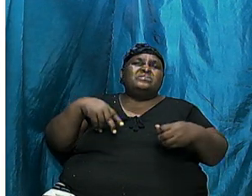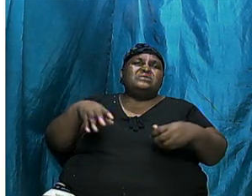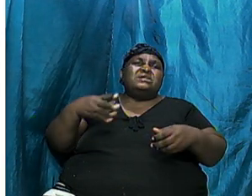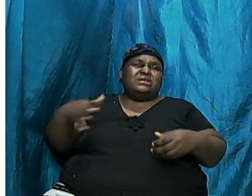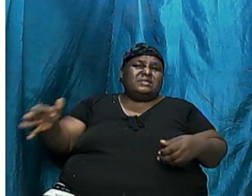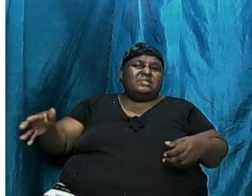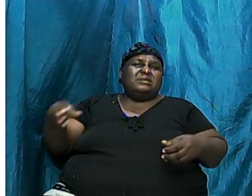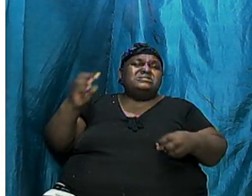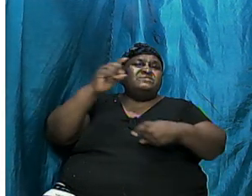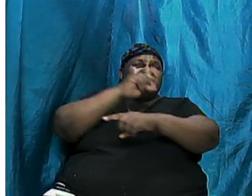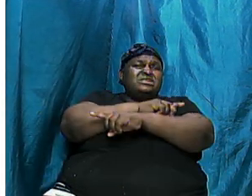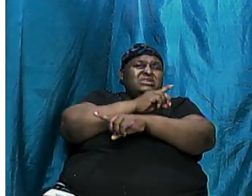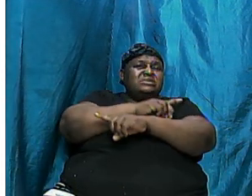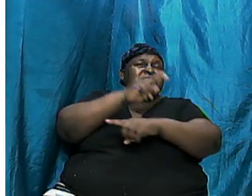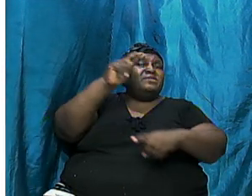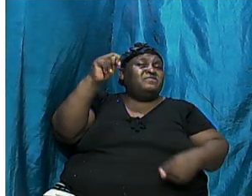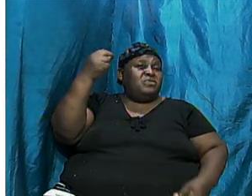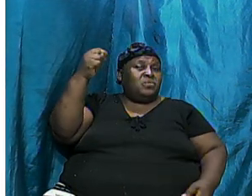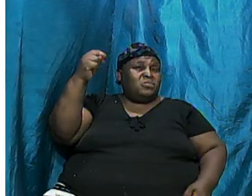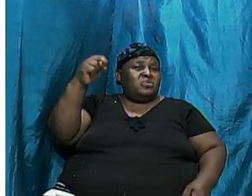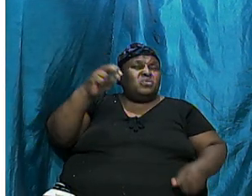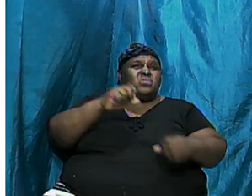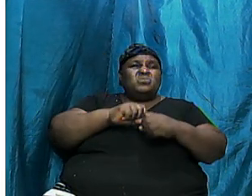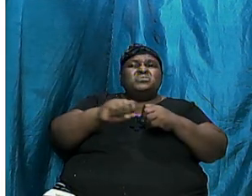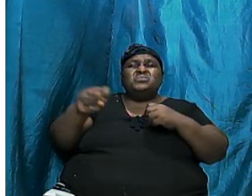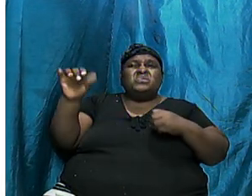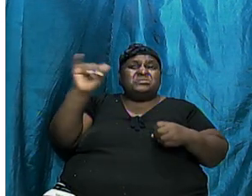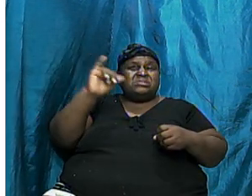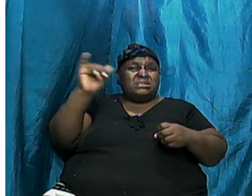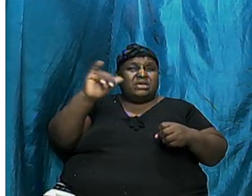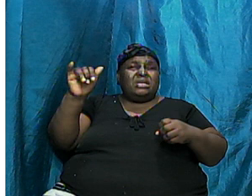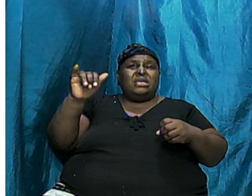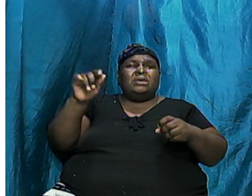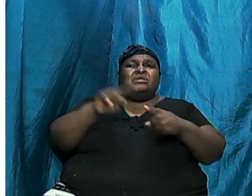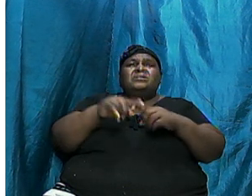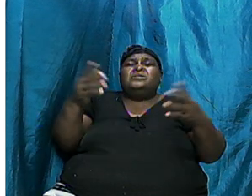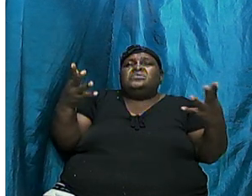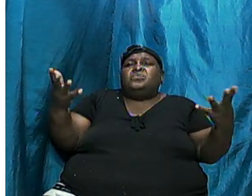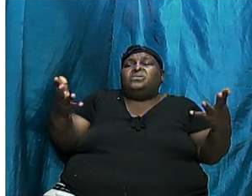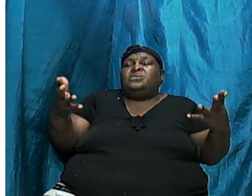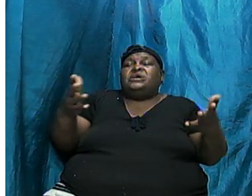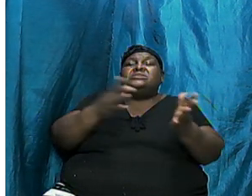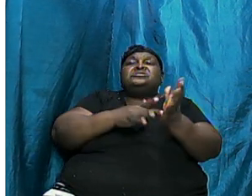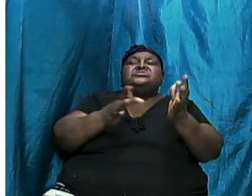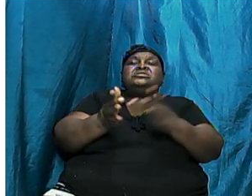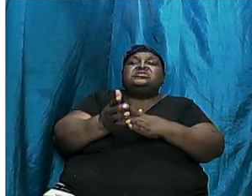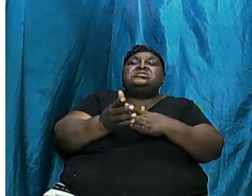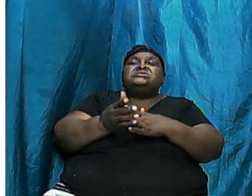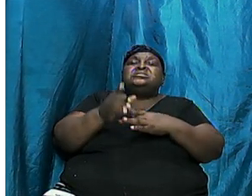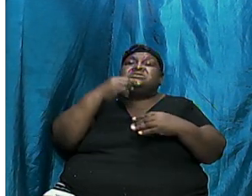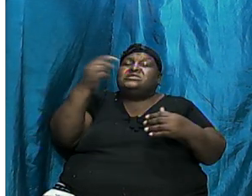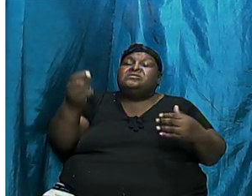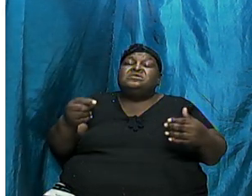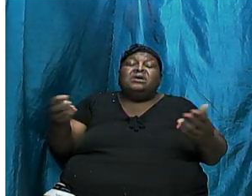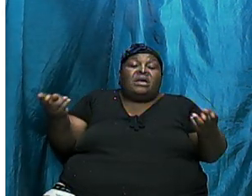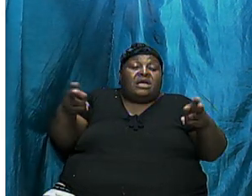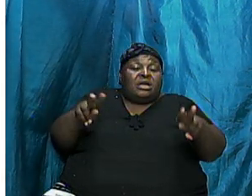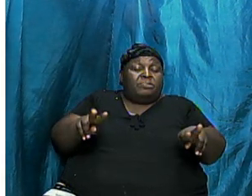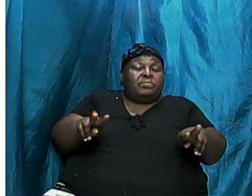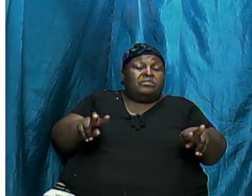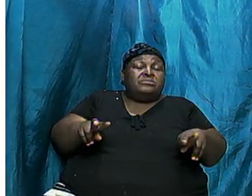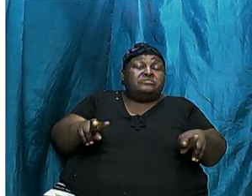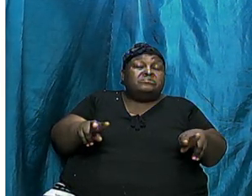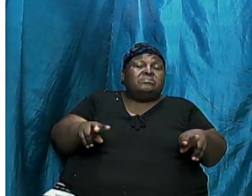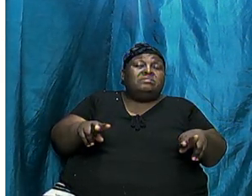were so very similar to what Jesus said was going to be happening based on Matthew